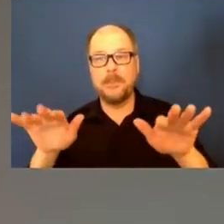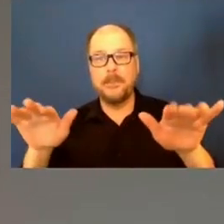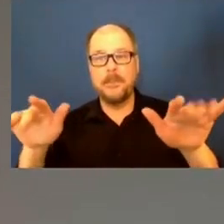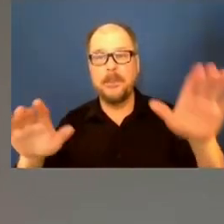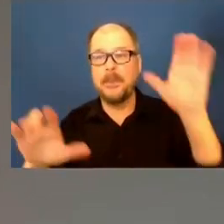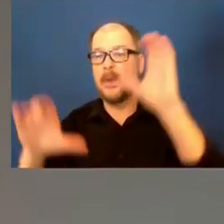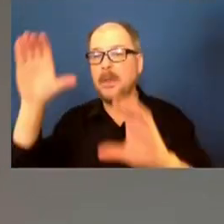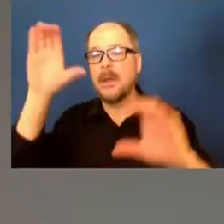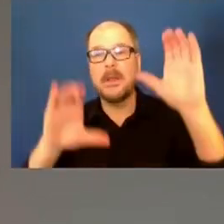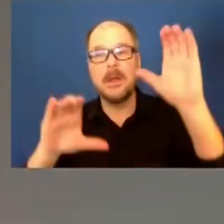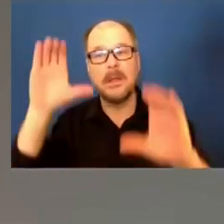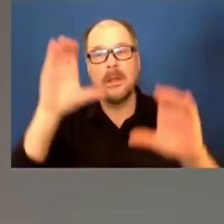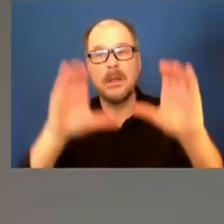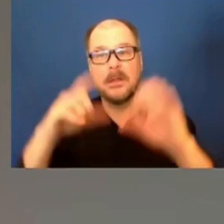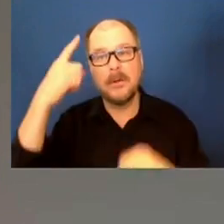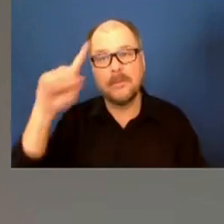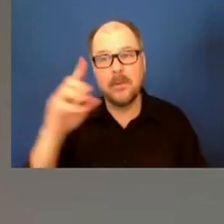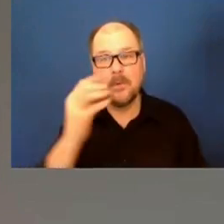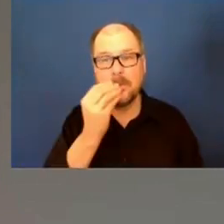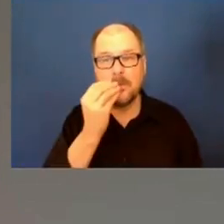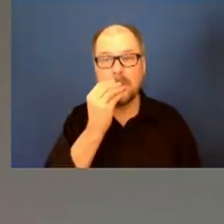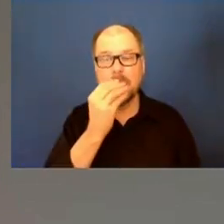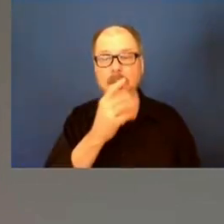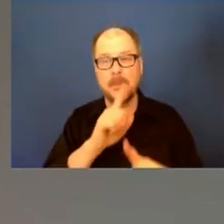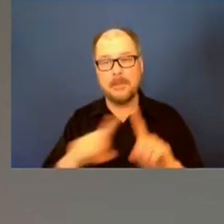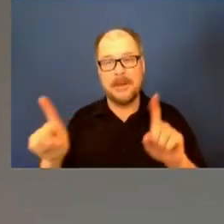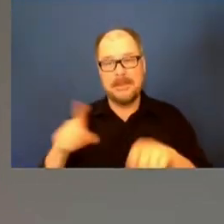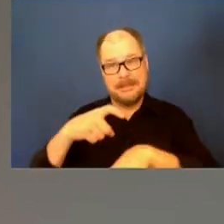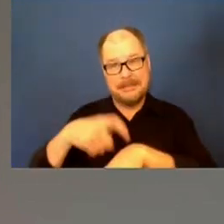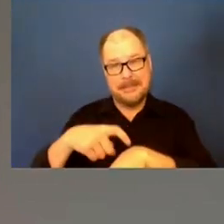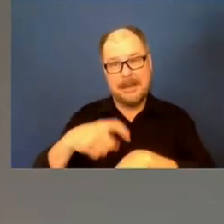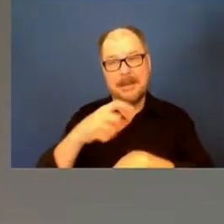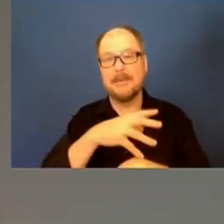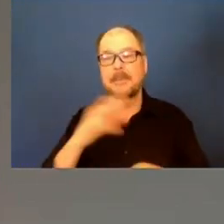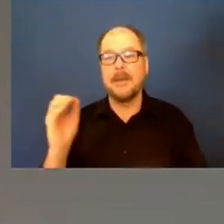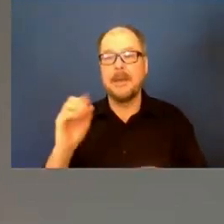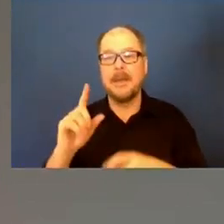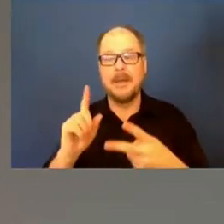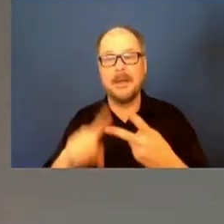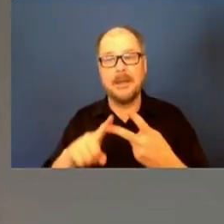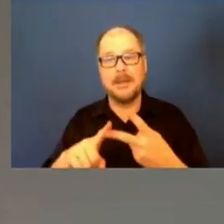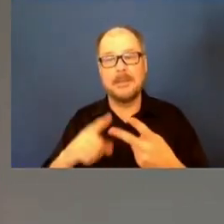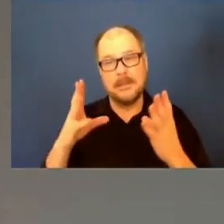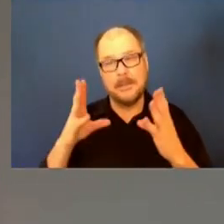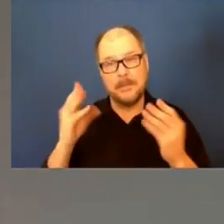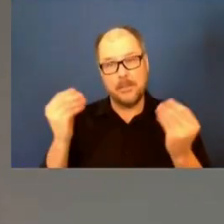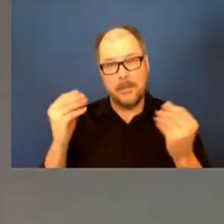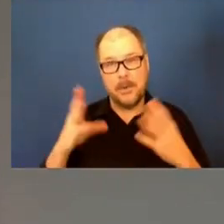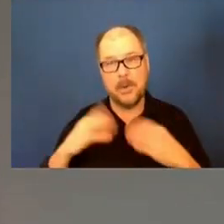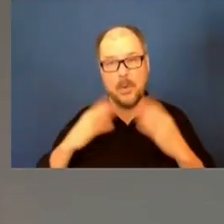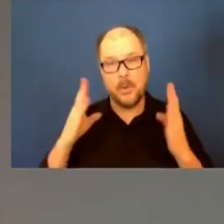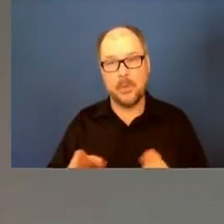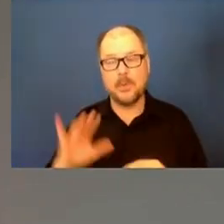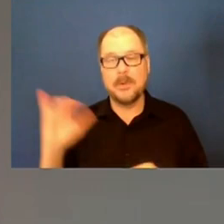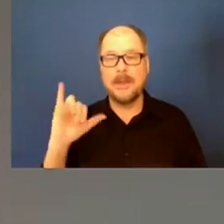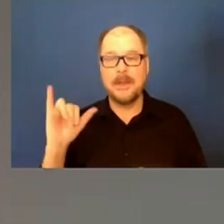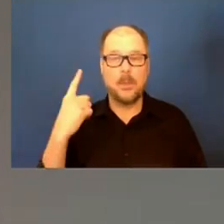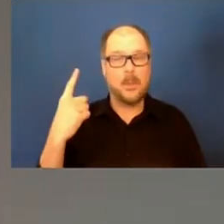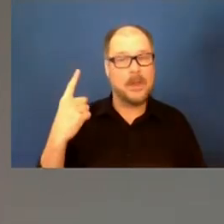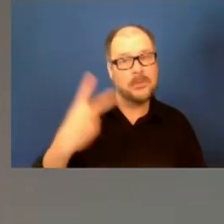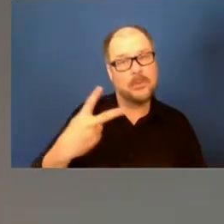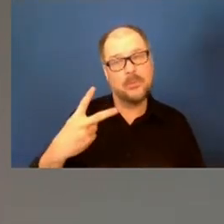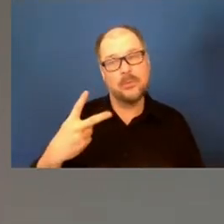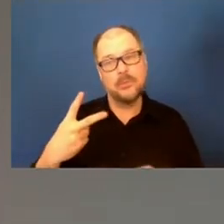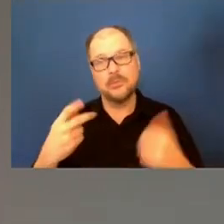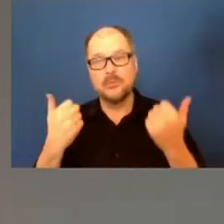timeline and the way the property owners are working is it's sort of like a one-two punch. So,